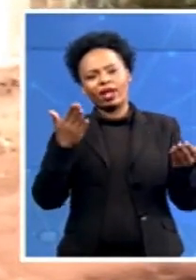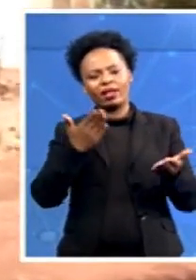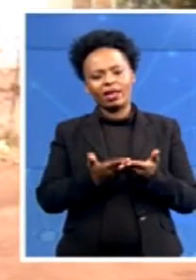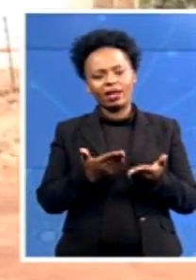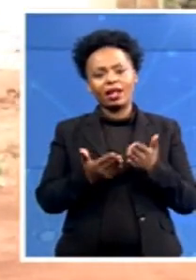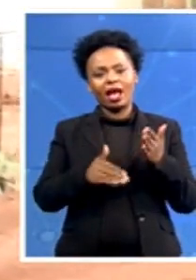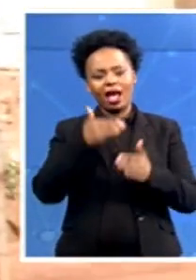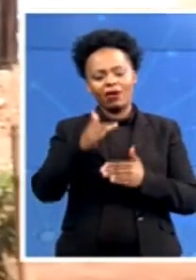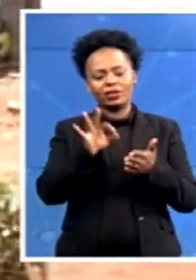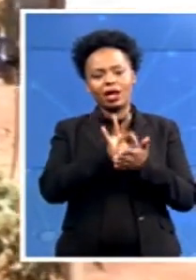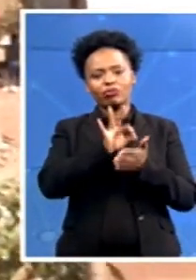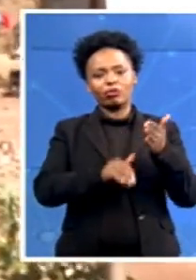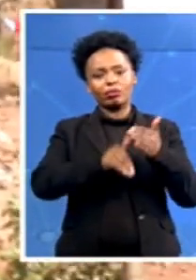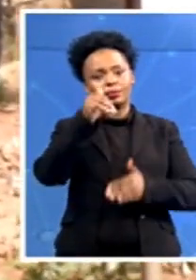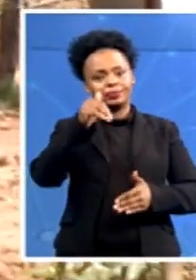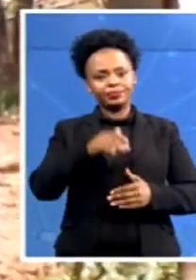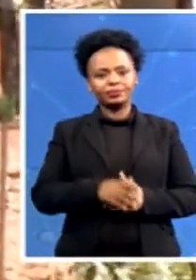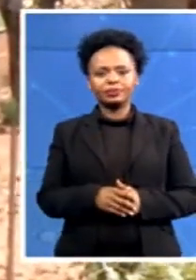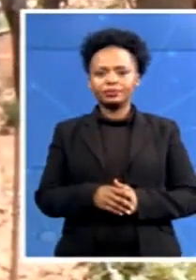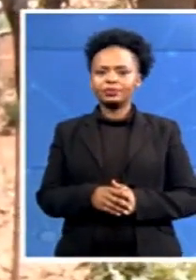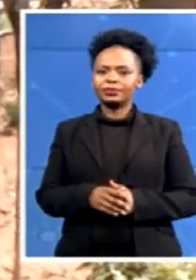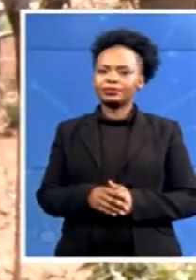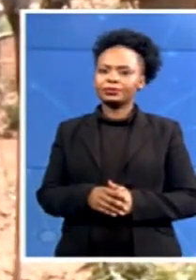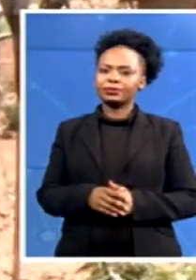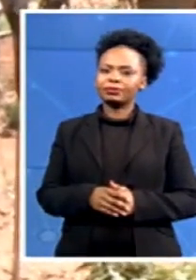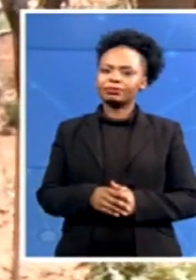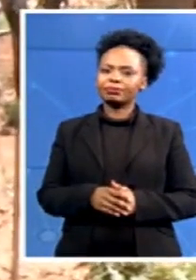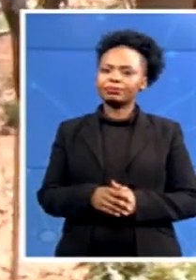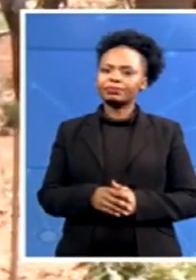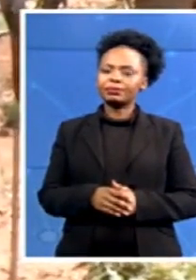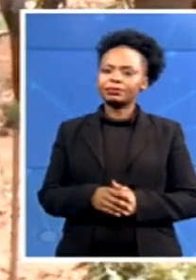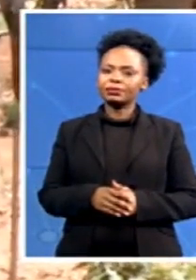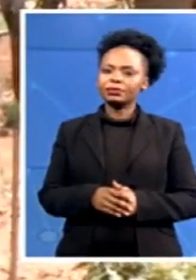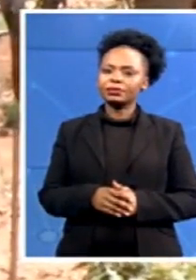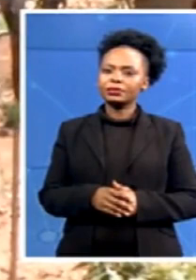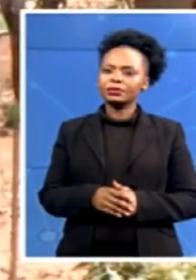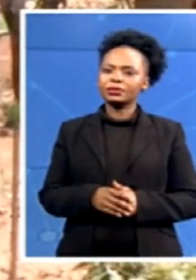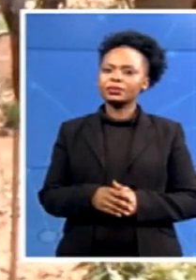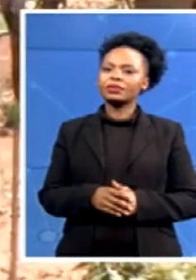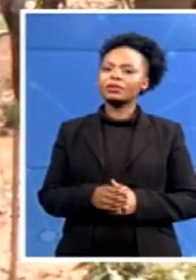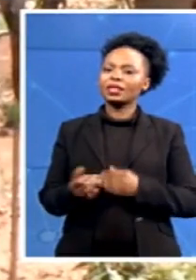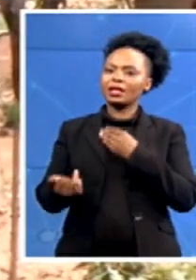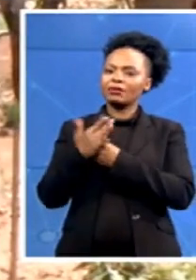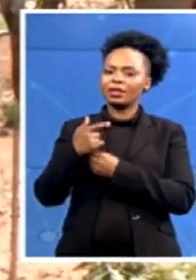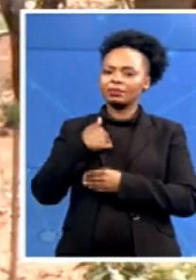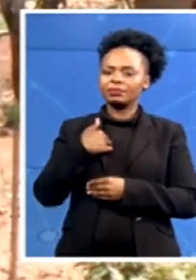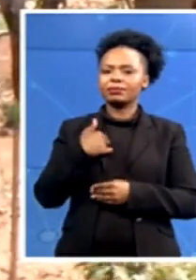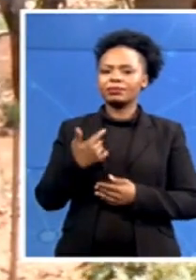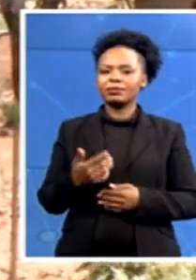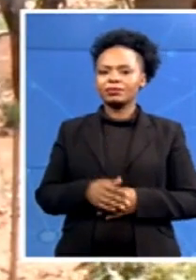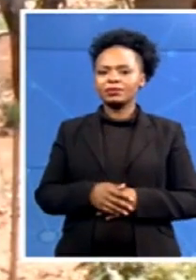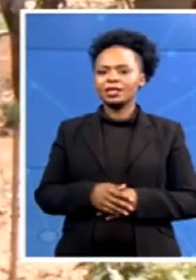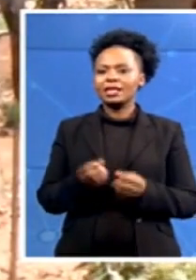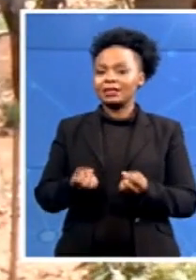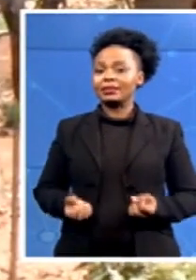The site that infects me is service delivery in Tabazimbi.